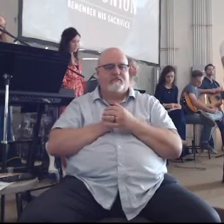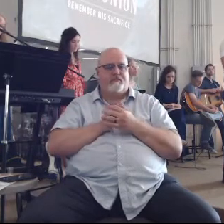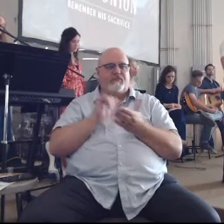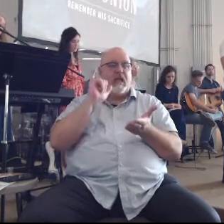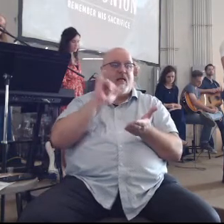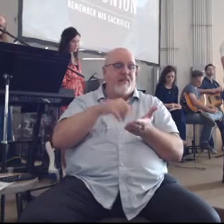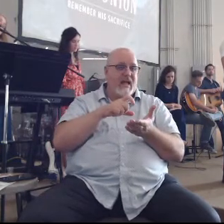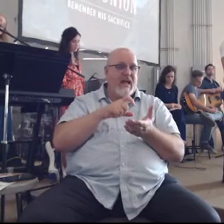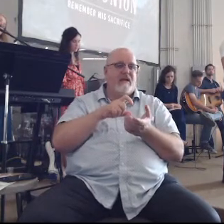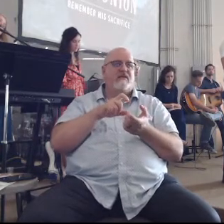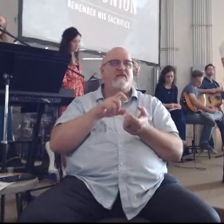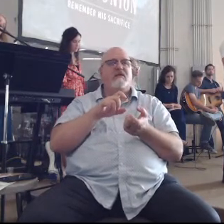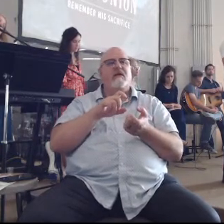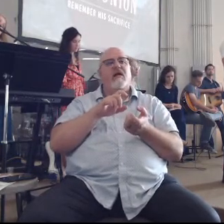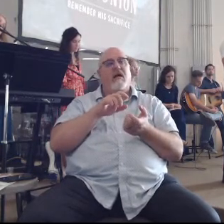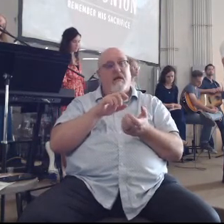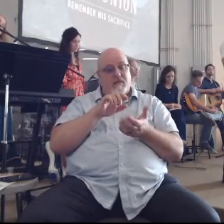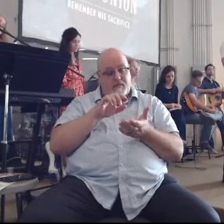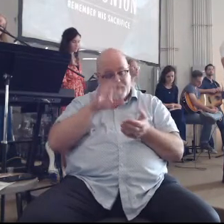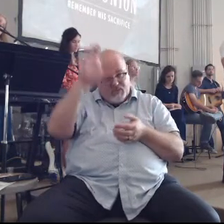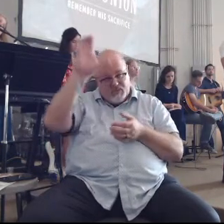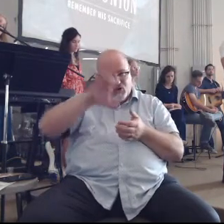that's the kind of transaction the cross is it